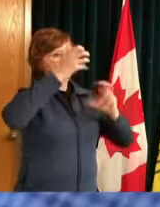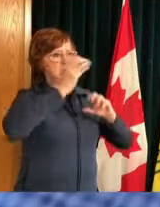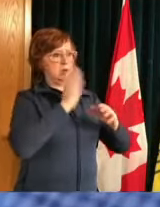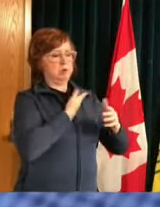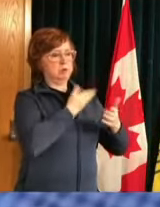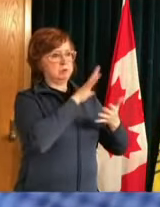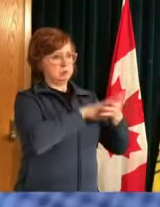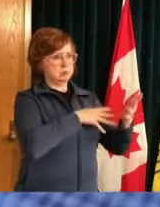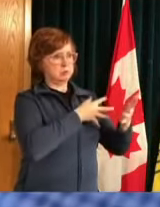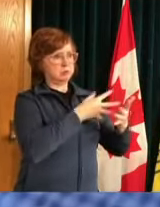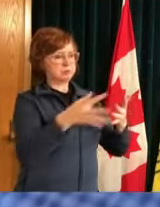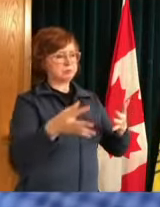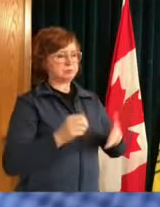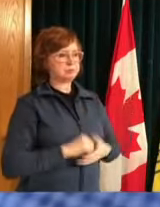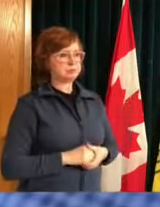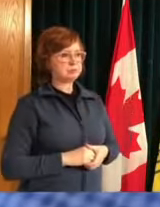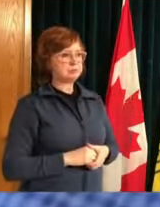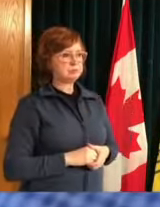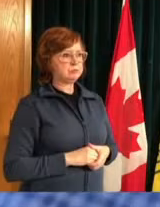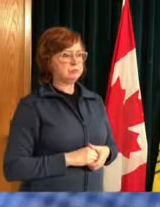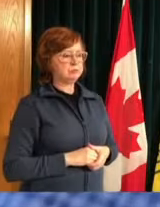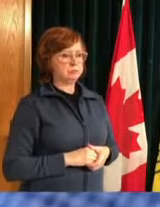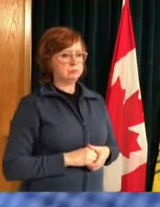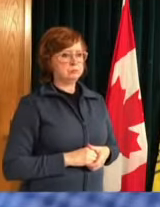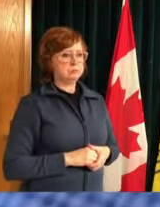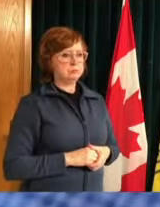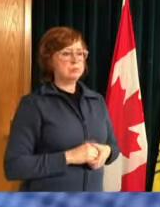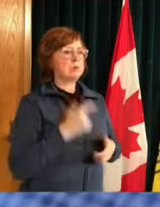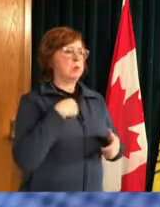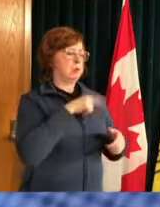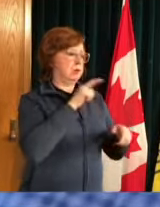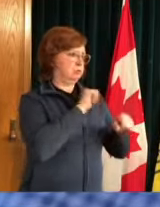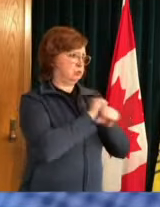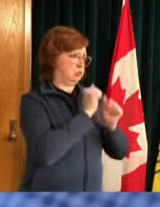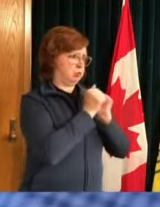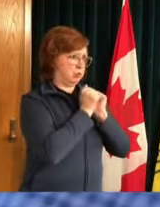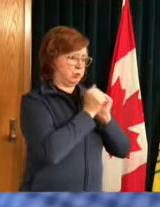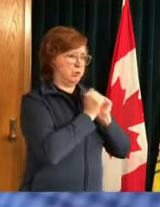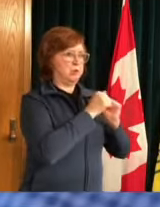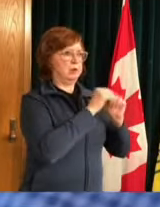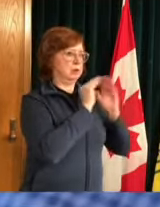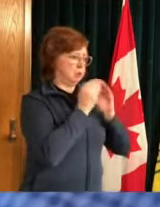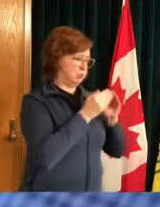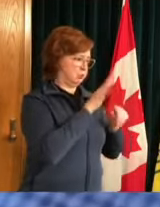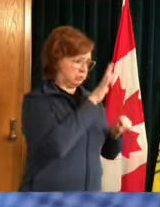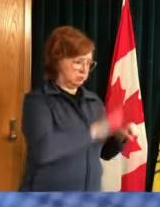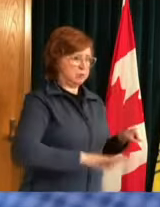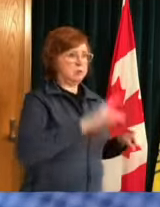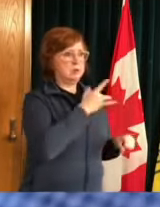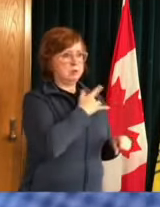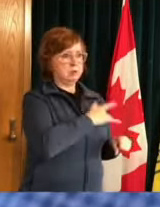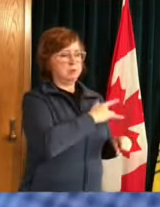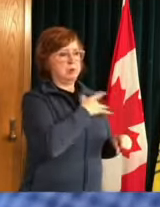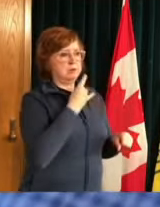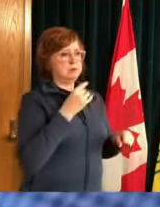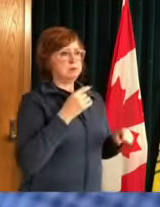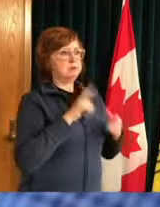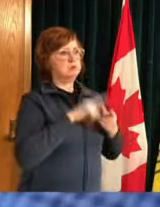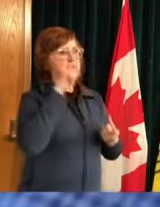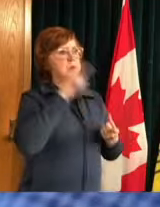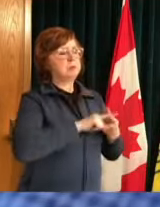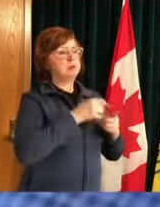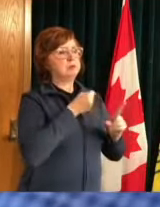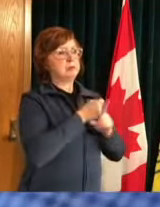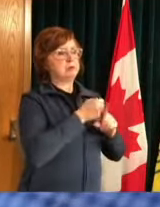hard with the communities and our clinics across the province to mitigate any impacts at all on patients but it's that's unfortunate uh to